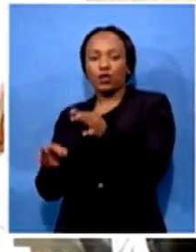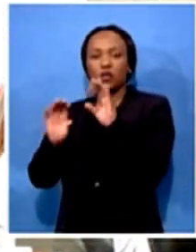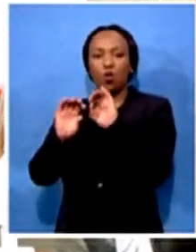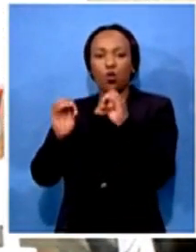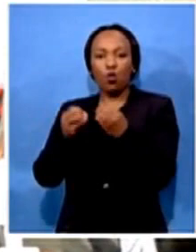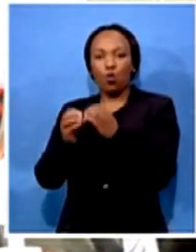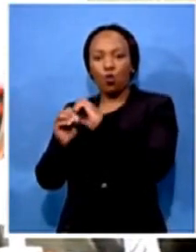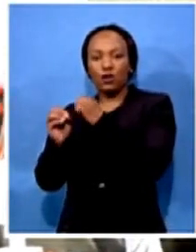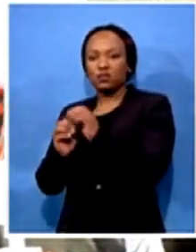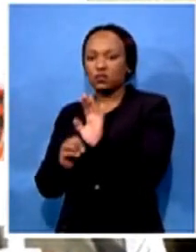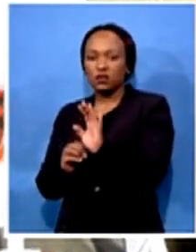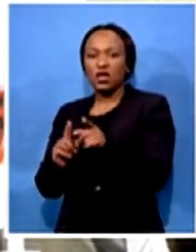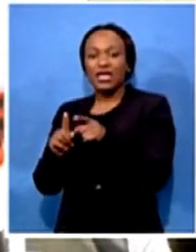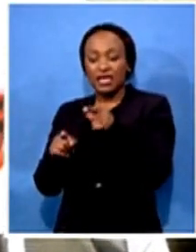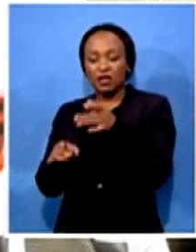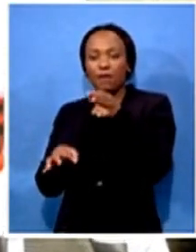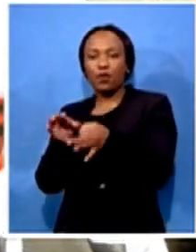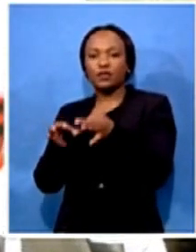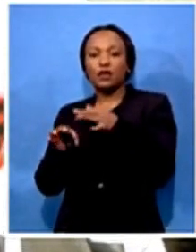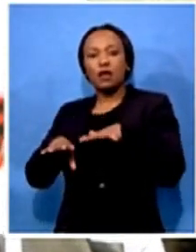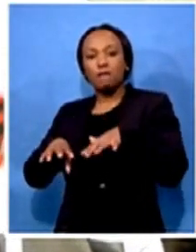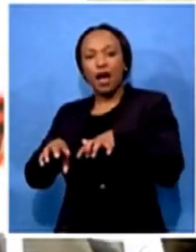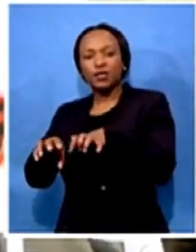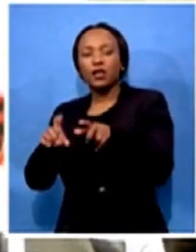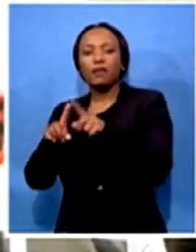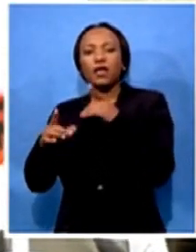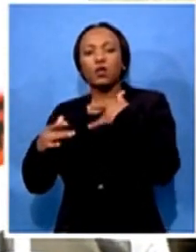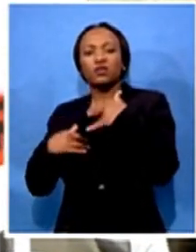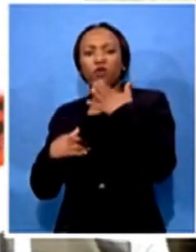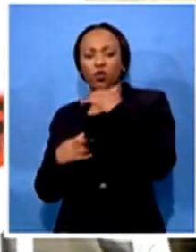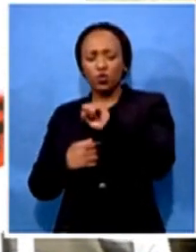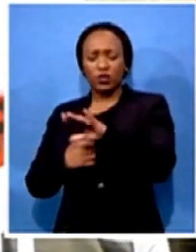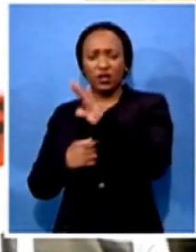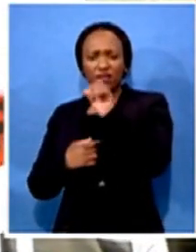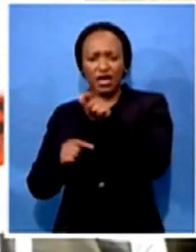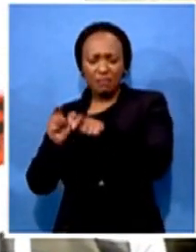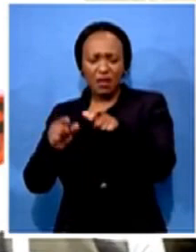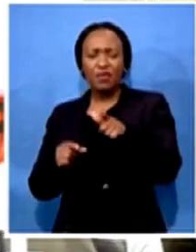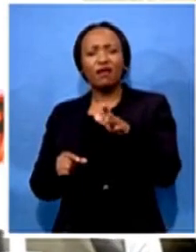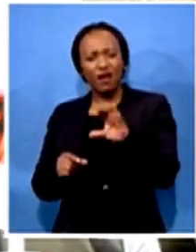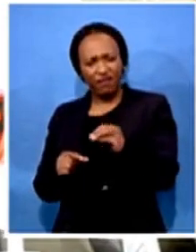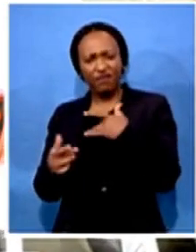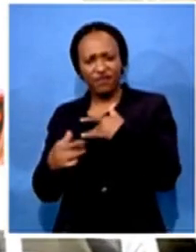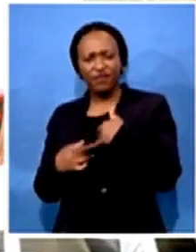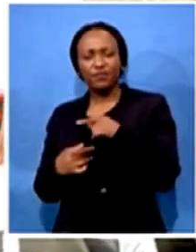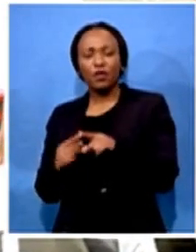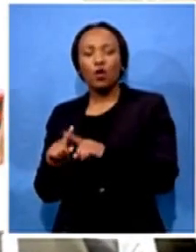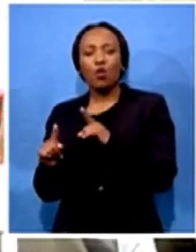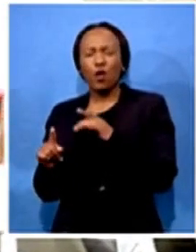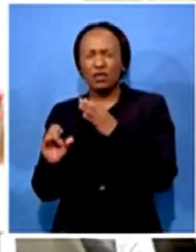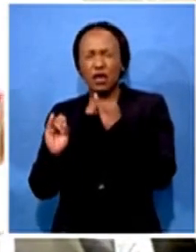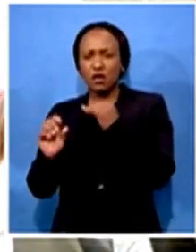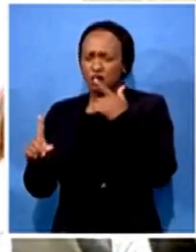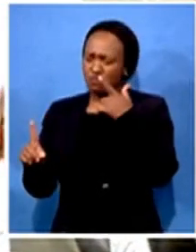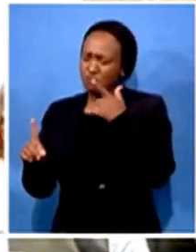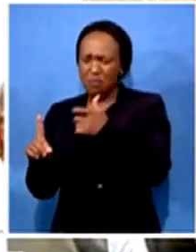concerned South Africans. And this is our concern because these brutal murders that took place, there is no robbery, there